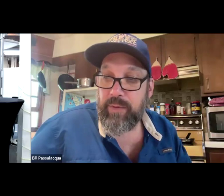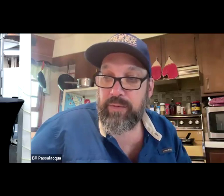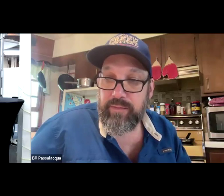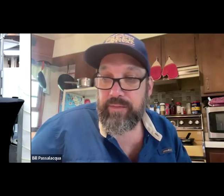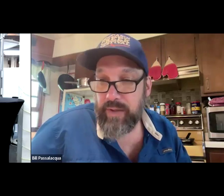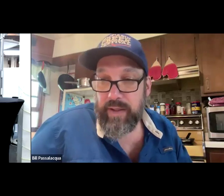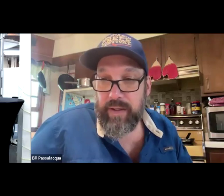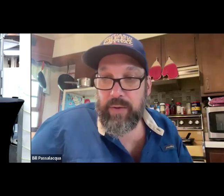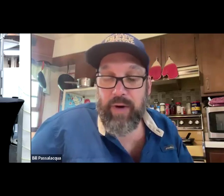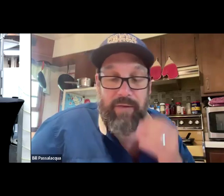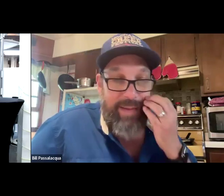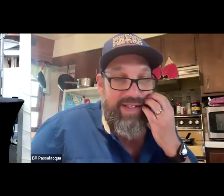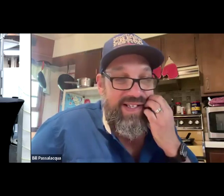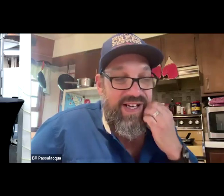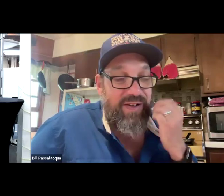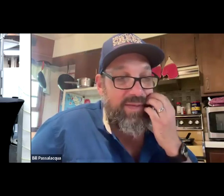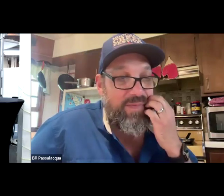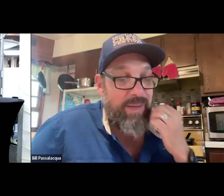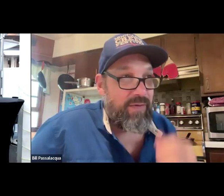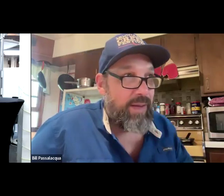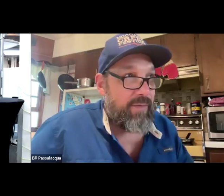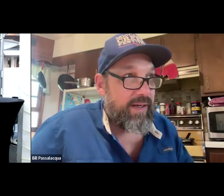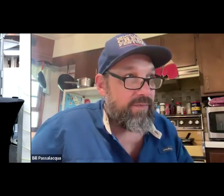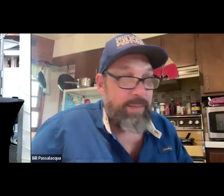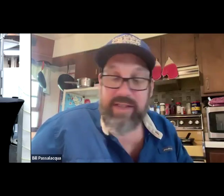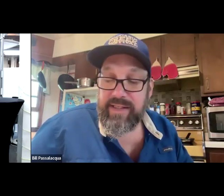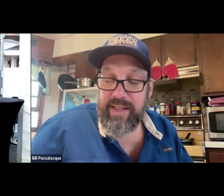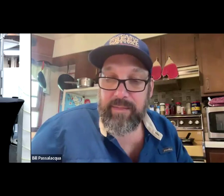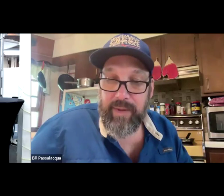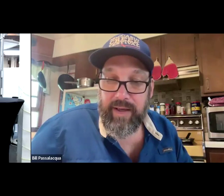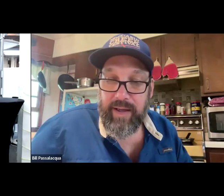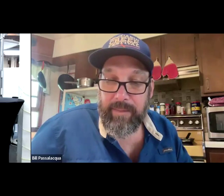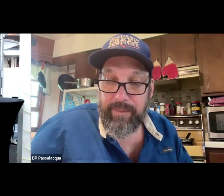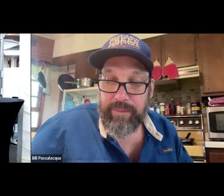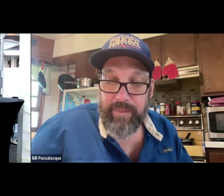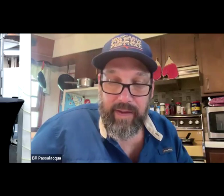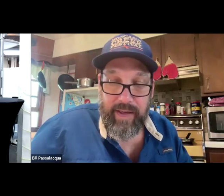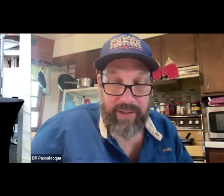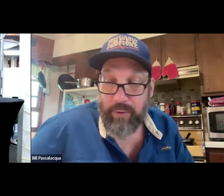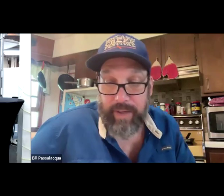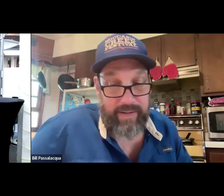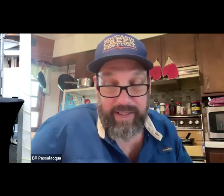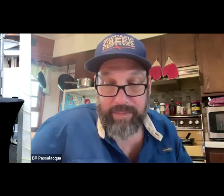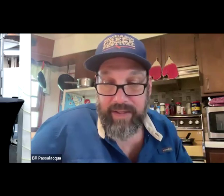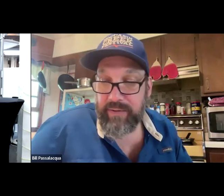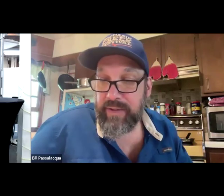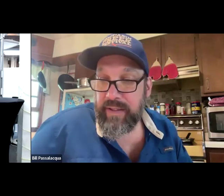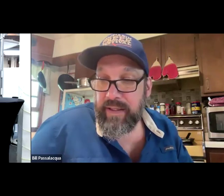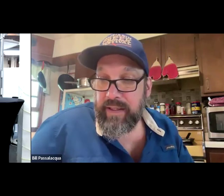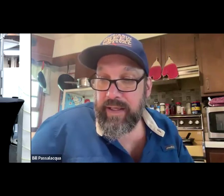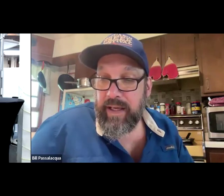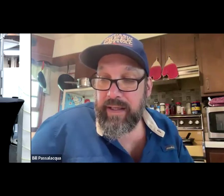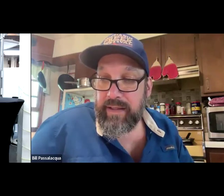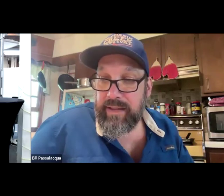People who were not famous necessarily, some of them have become famous since then, but, and I told him I can't pay you.